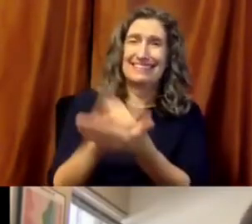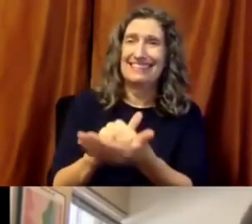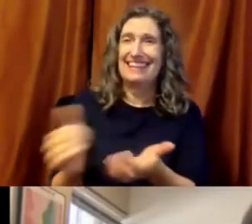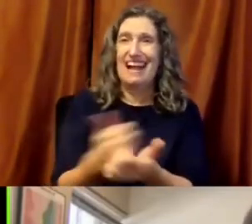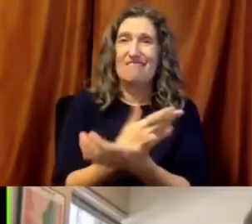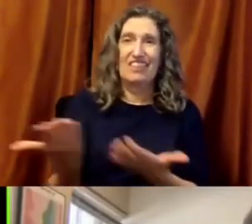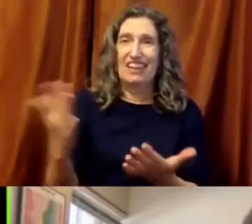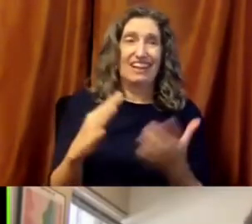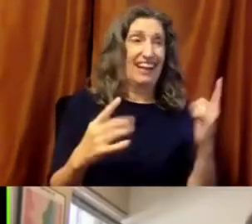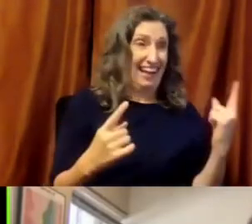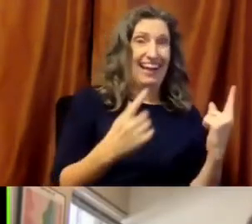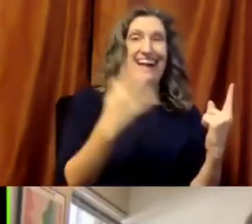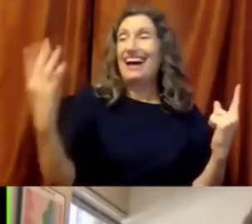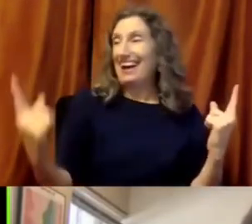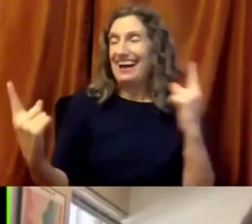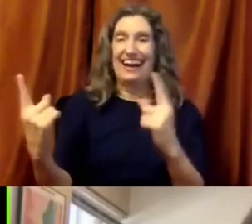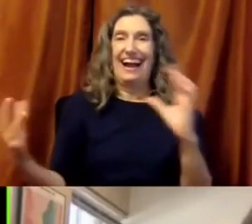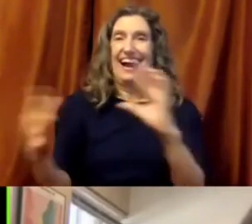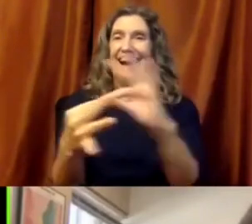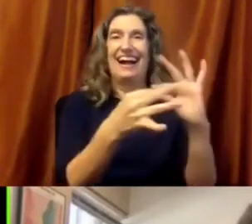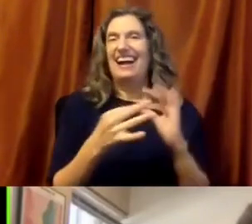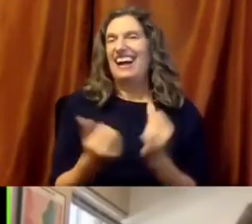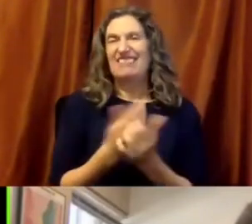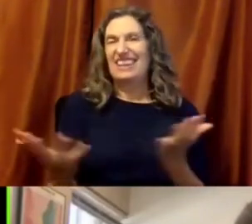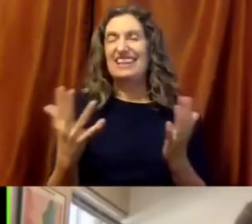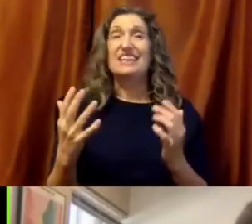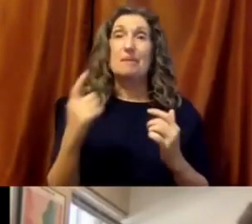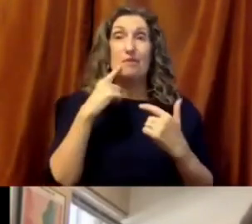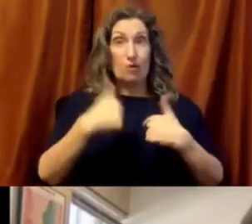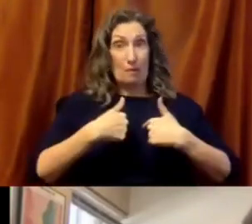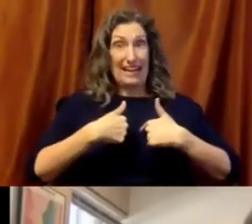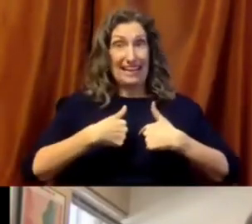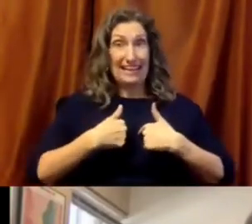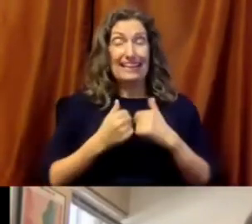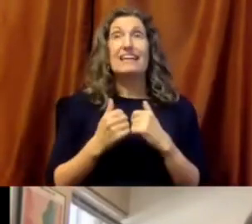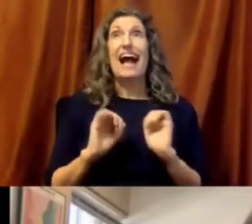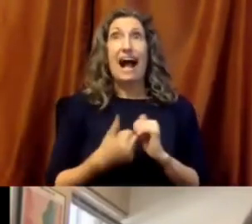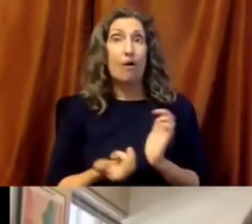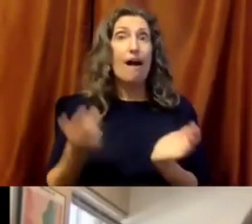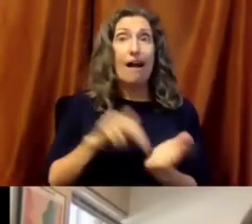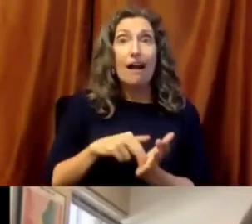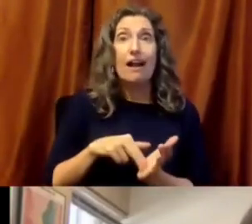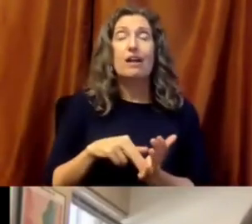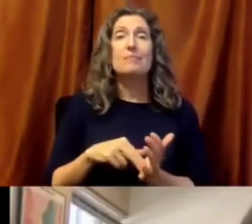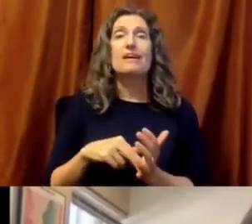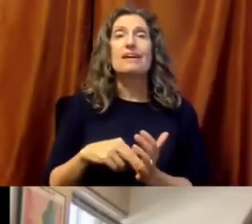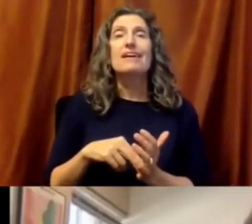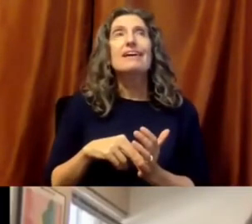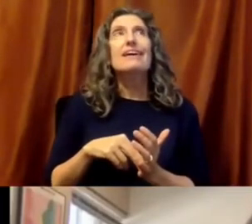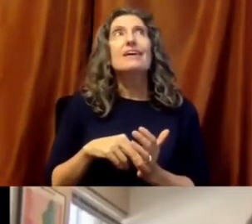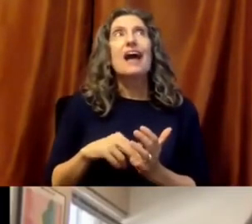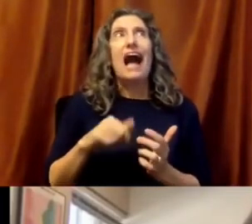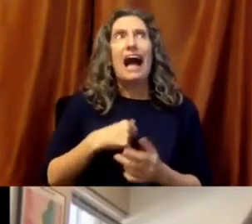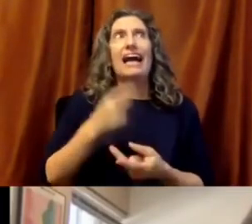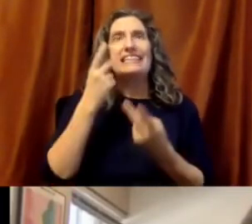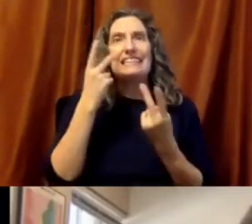Because we have to think about how everything relates to everything else. But, you know, I think I take hope and